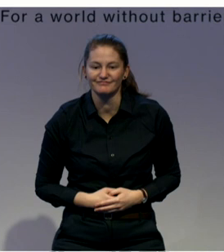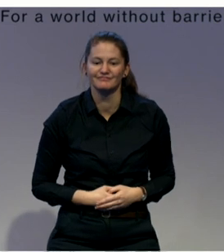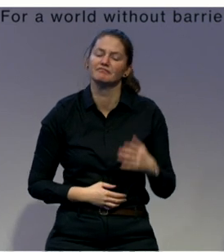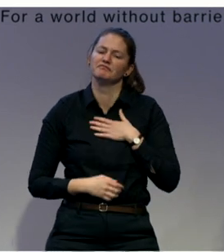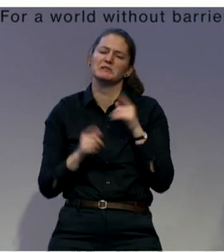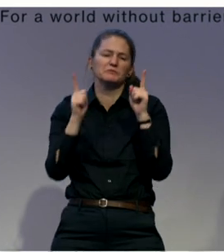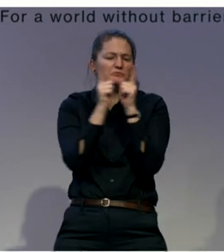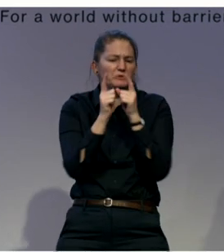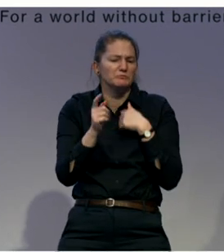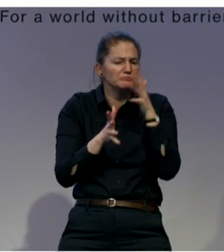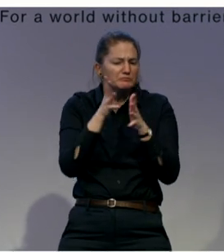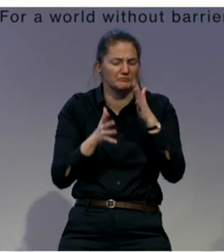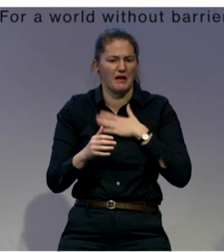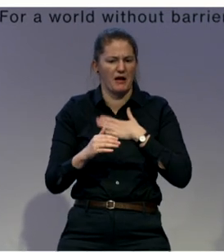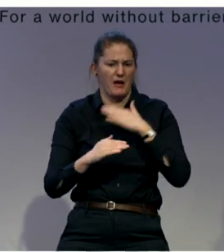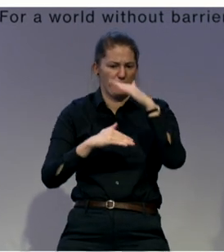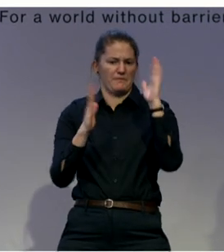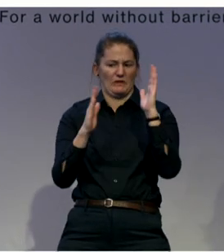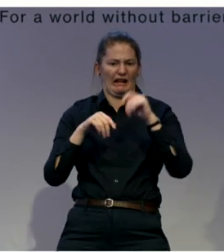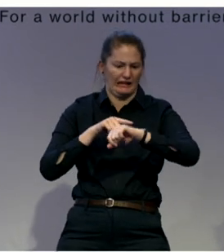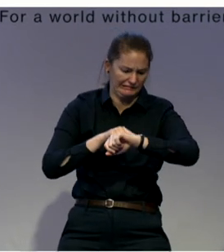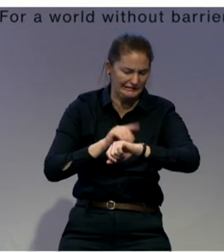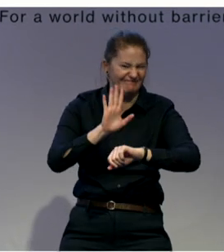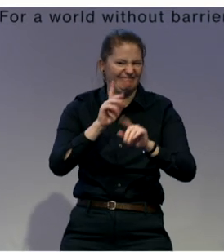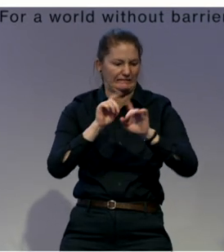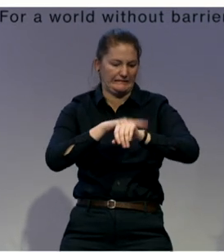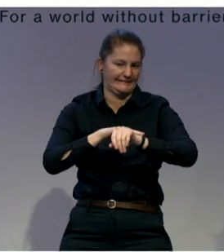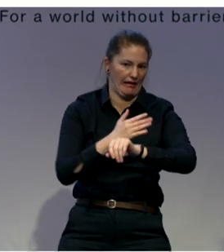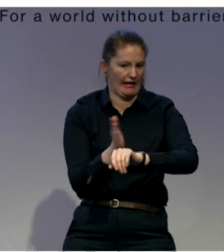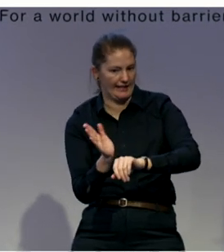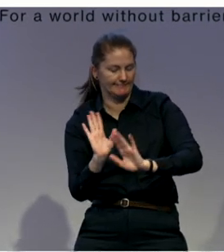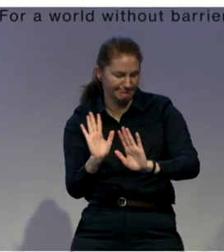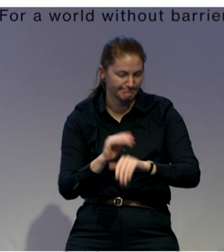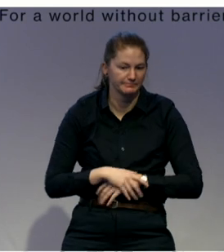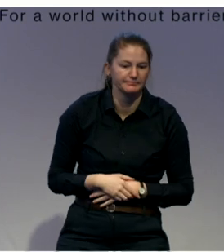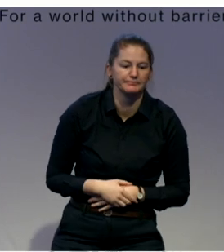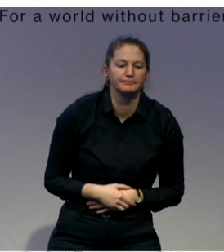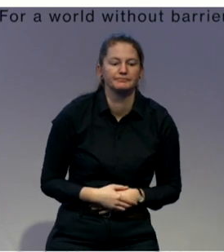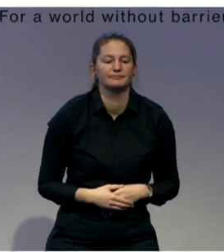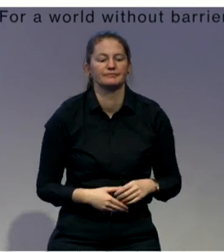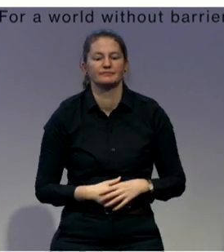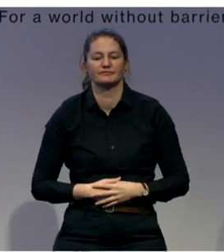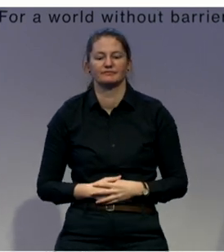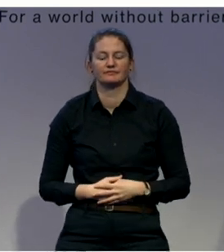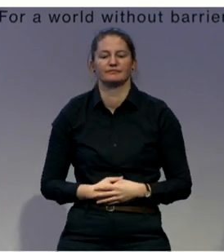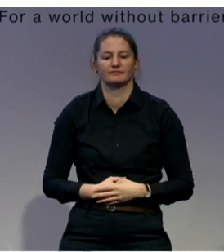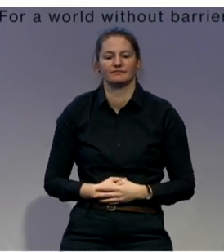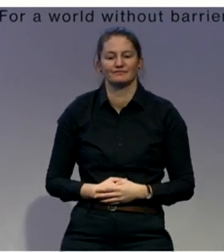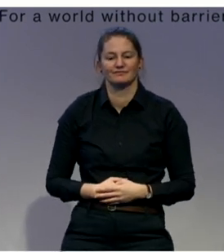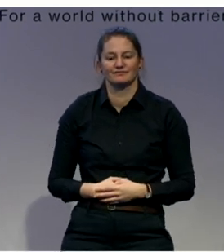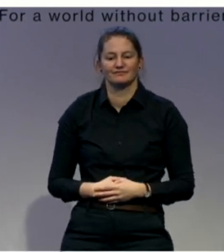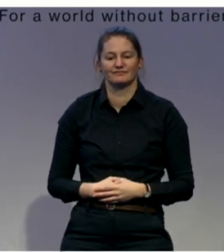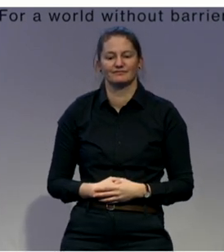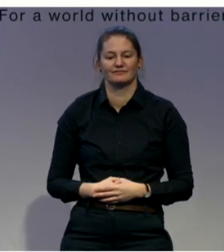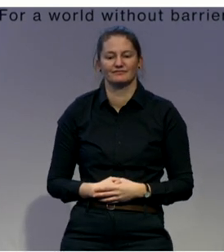conscious of time, of course. So, these are, yeah, this is something I'm sure that in the venue everybody